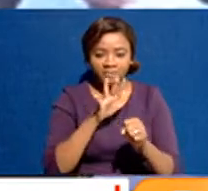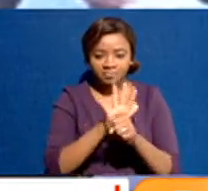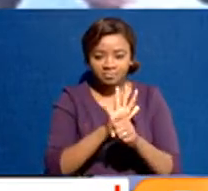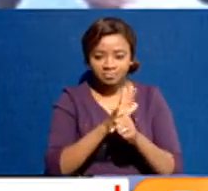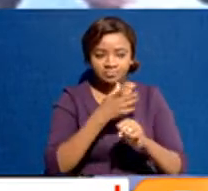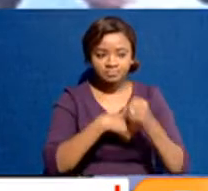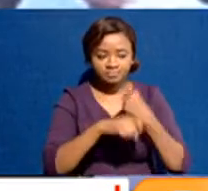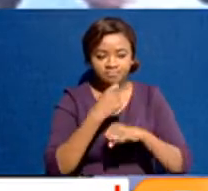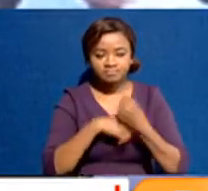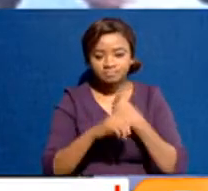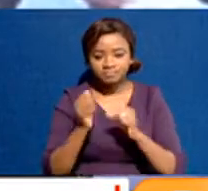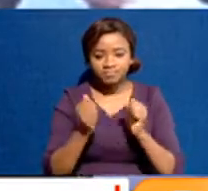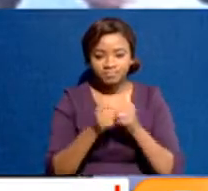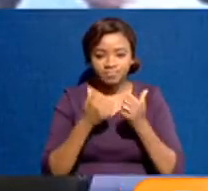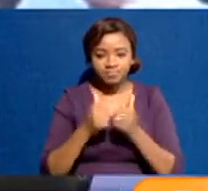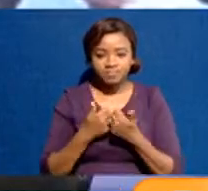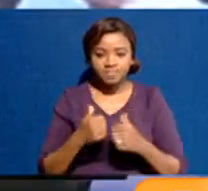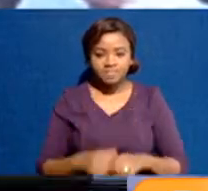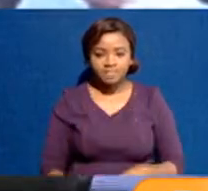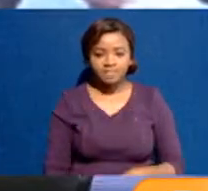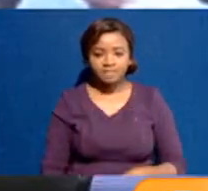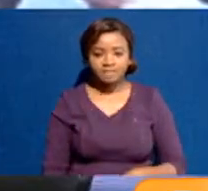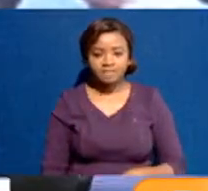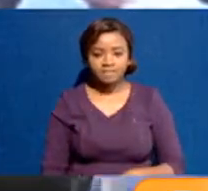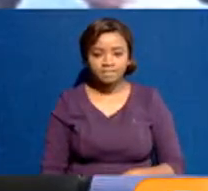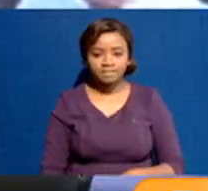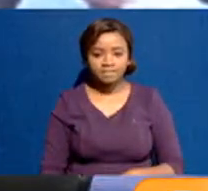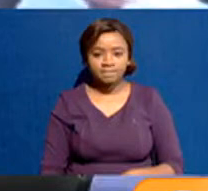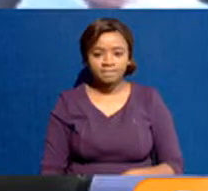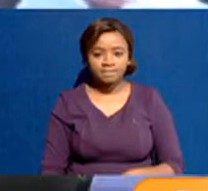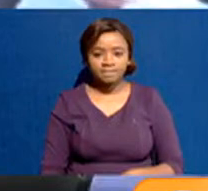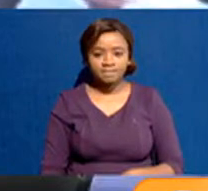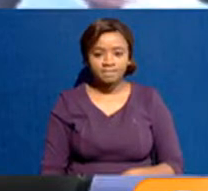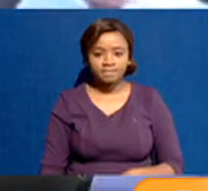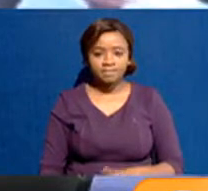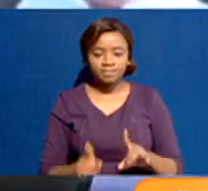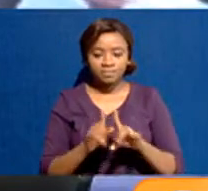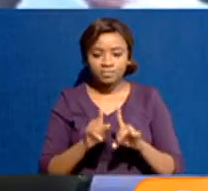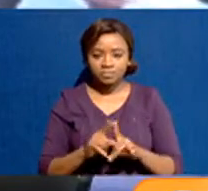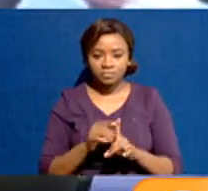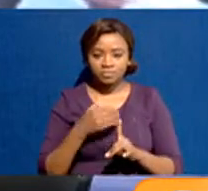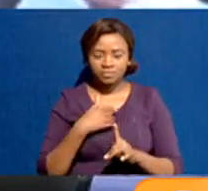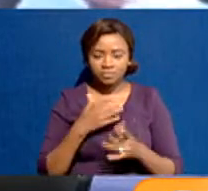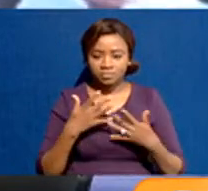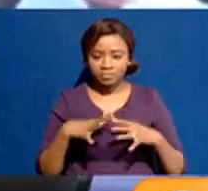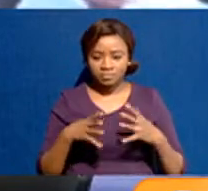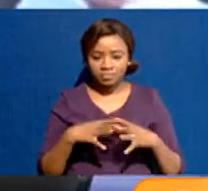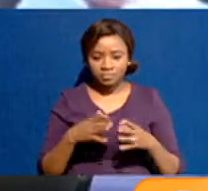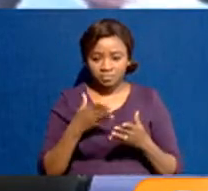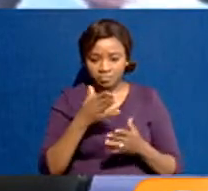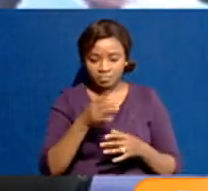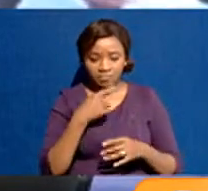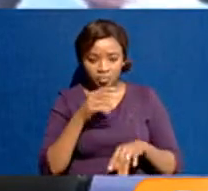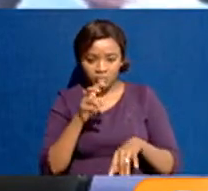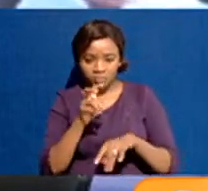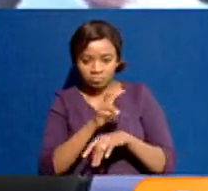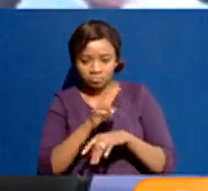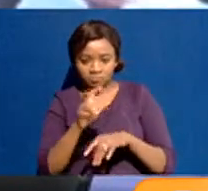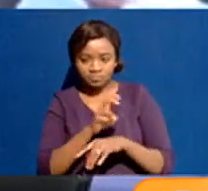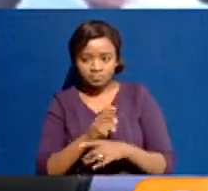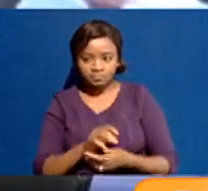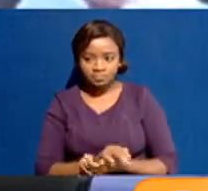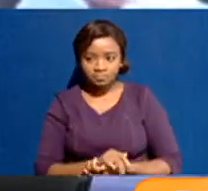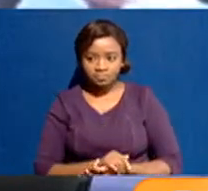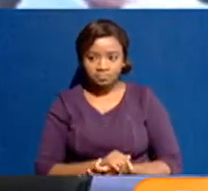and then things are getting out of hand. We have monitors on the ground. And actually, even as we were waiting to come back on air,